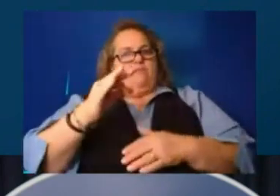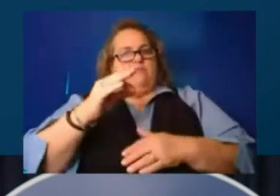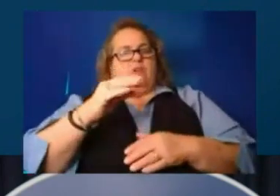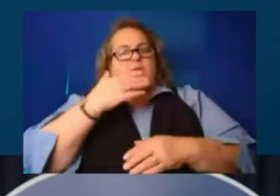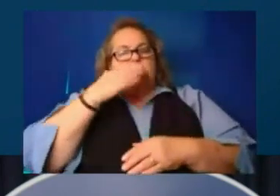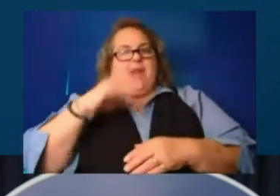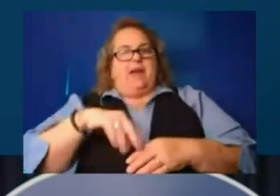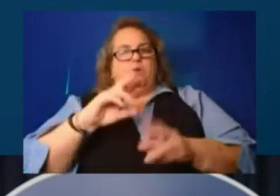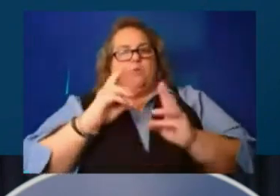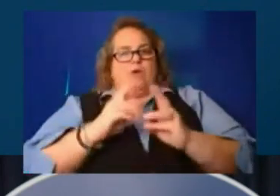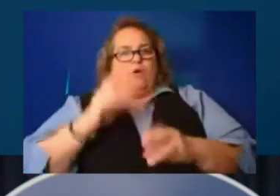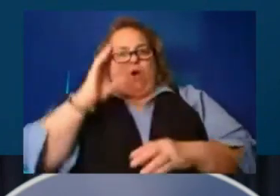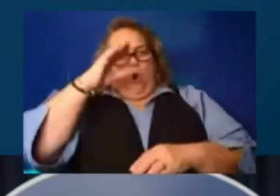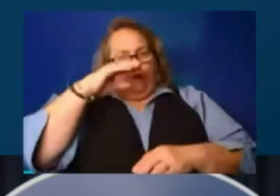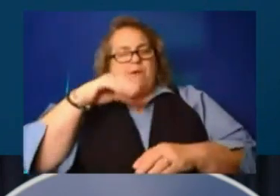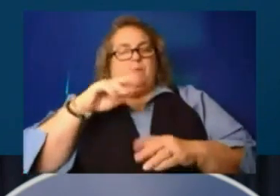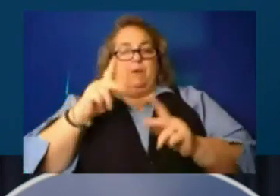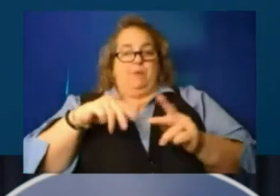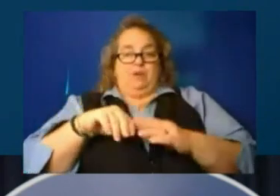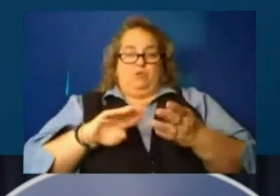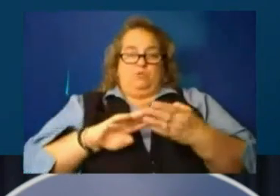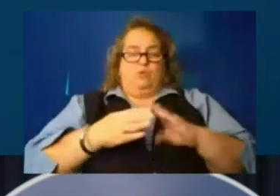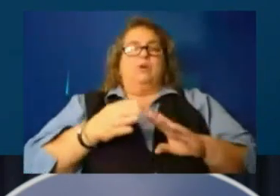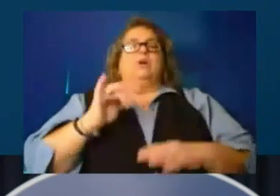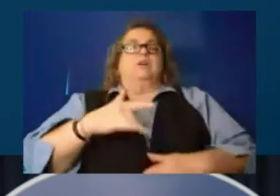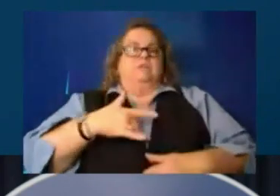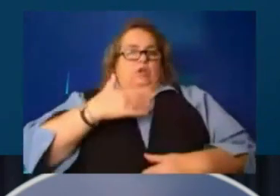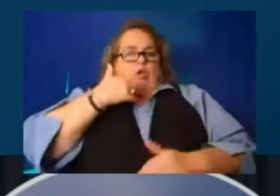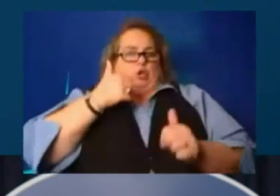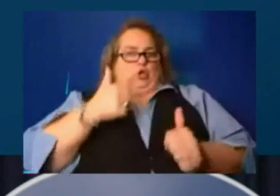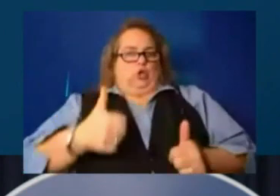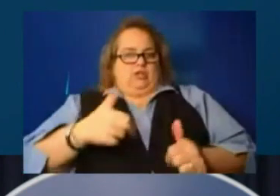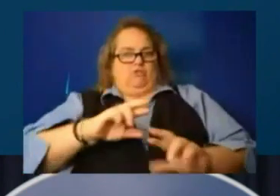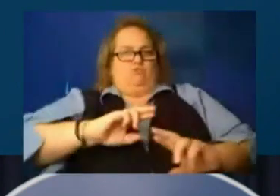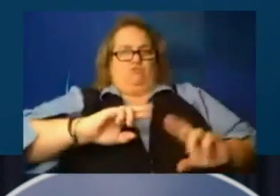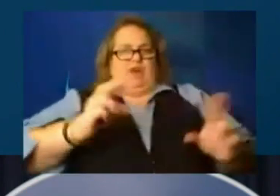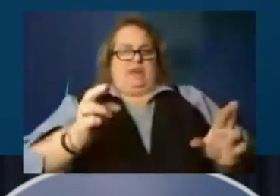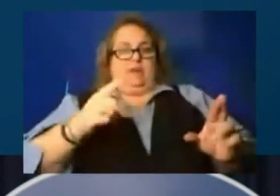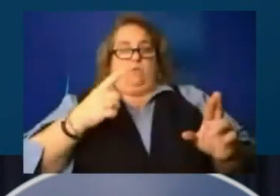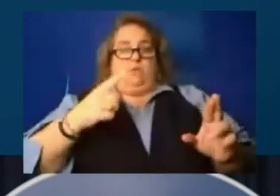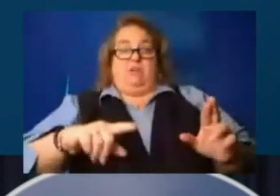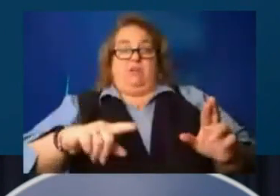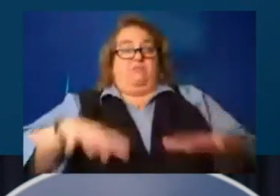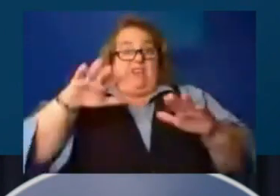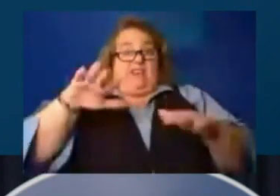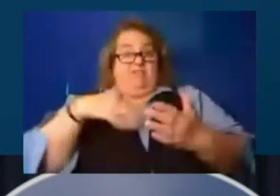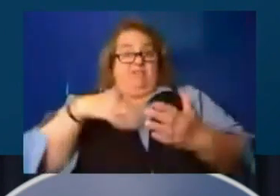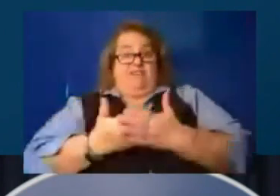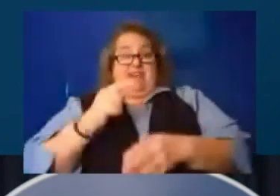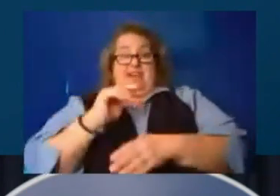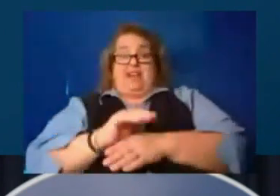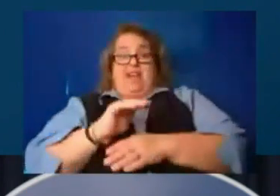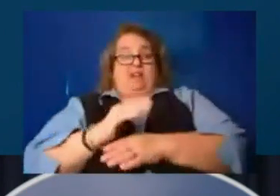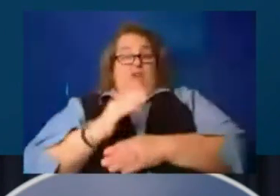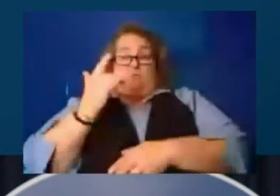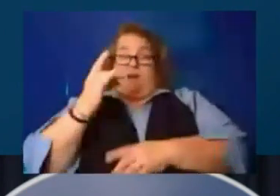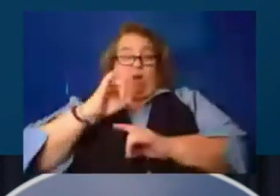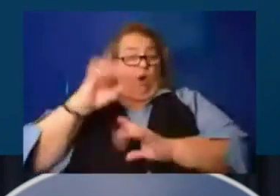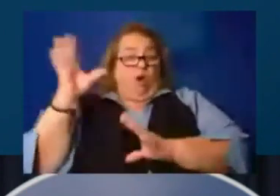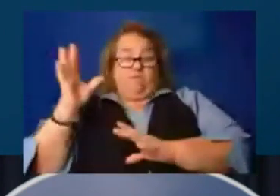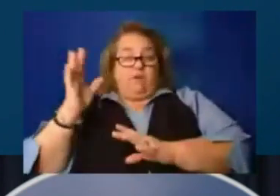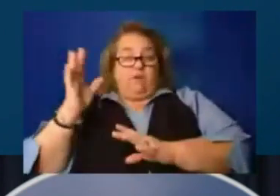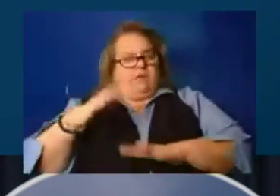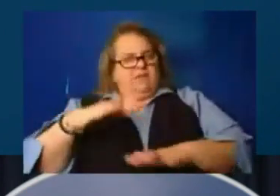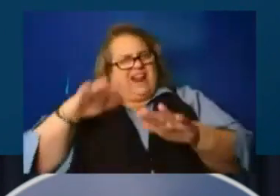when the flooding coming at night. One of the reasons it was so deadly. actually just had two